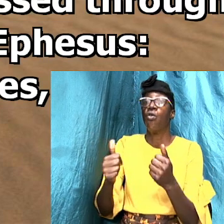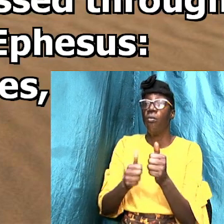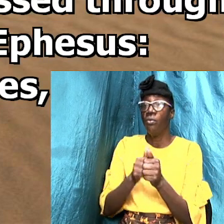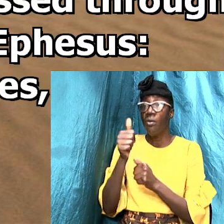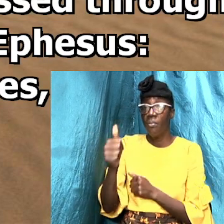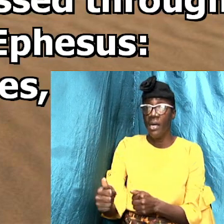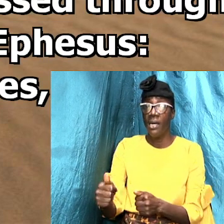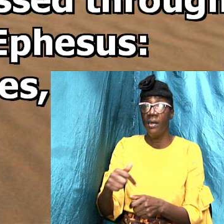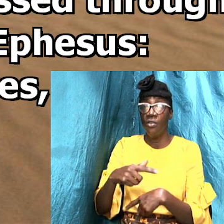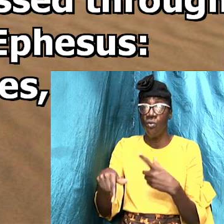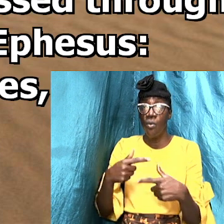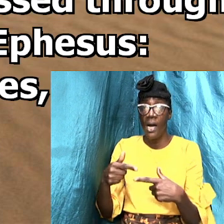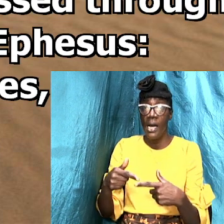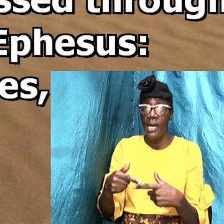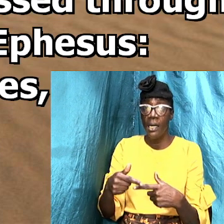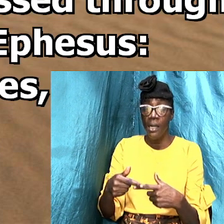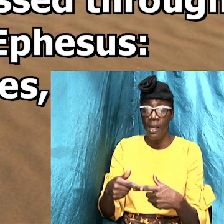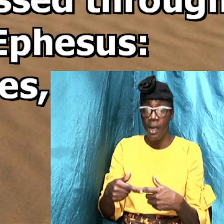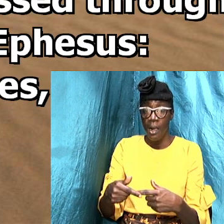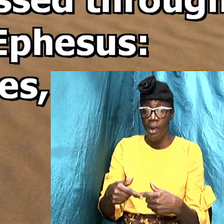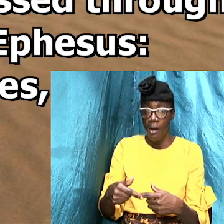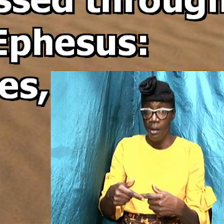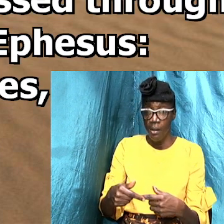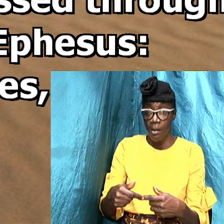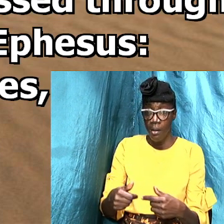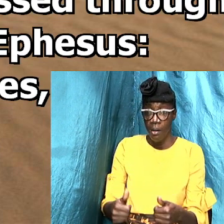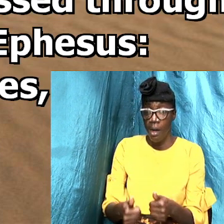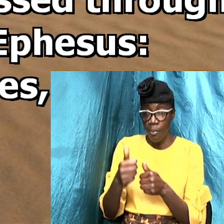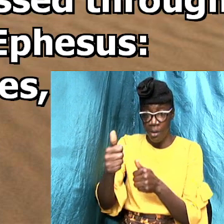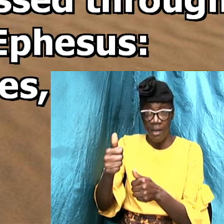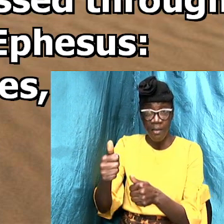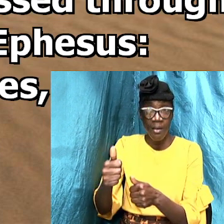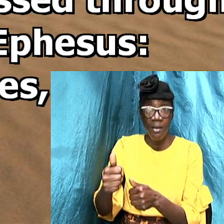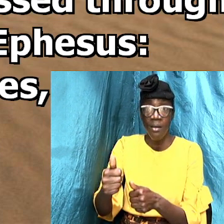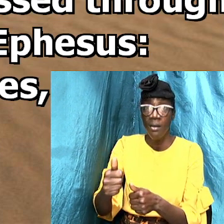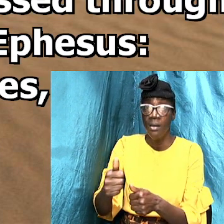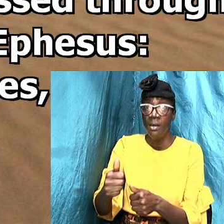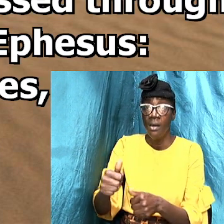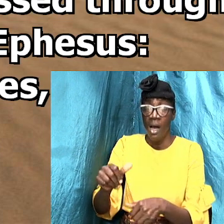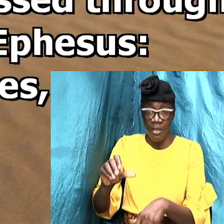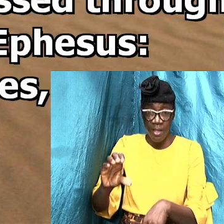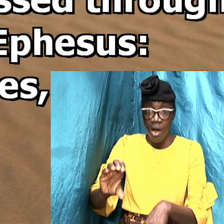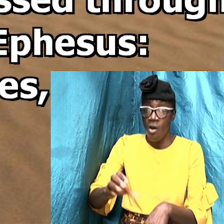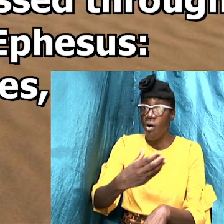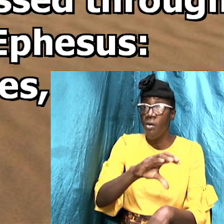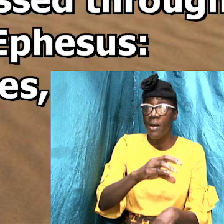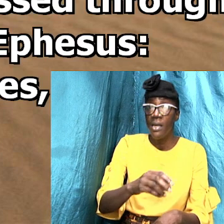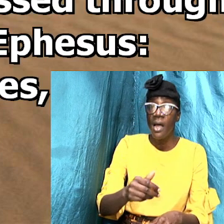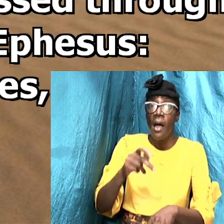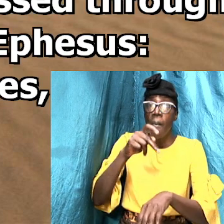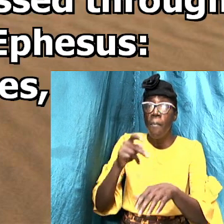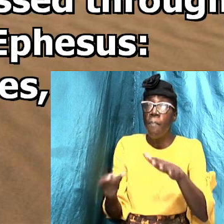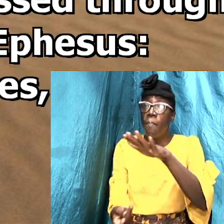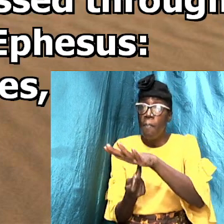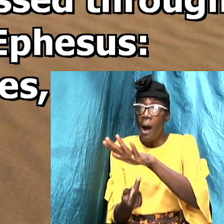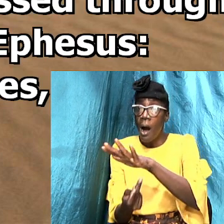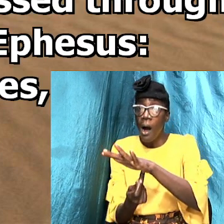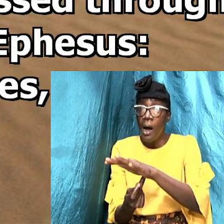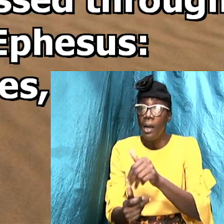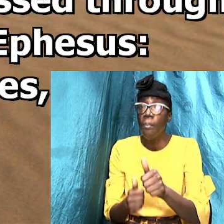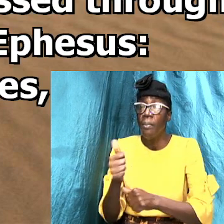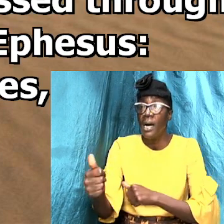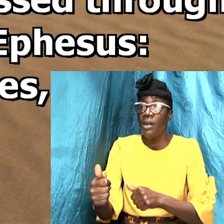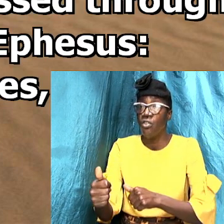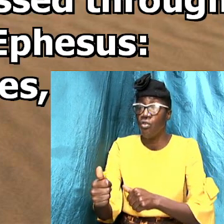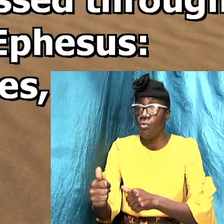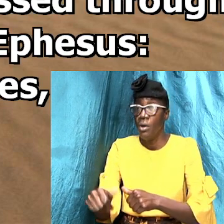pass that while Apollos was at Corinth Paul having passed through the upper coast and came to Ephesus